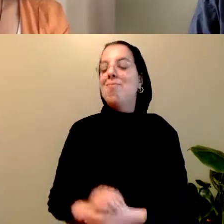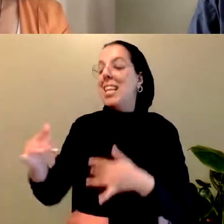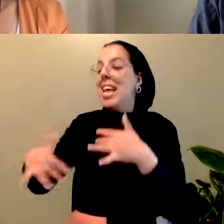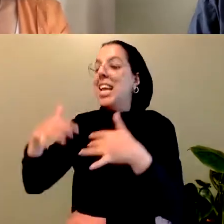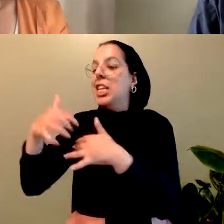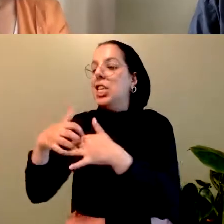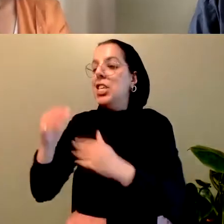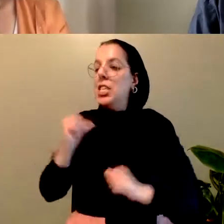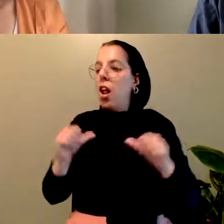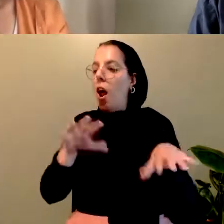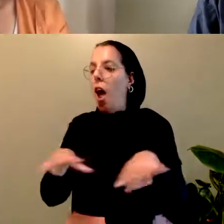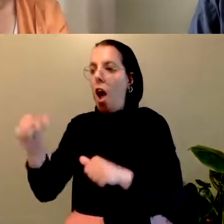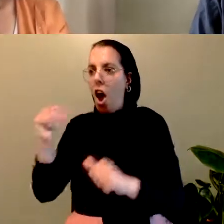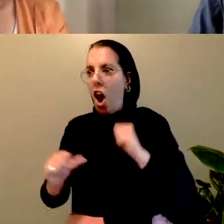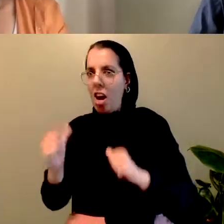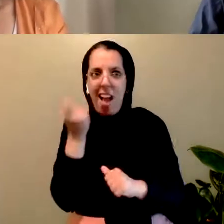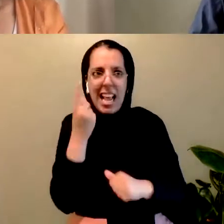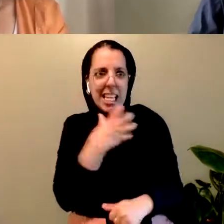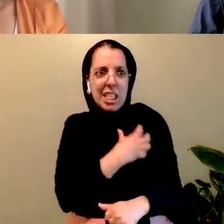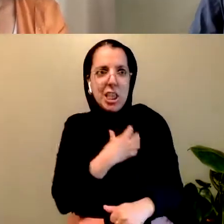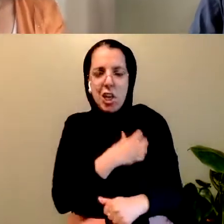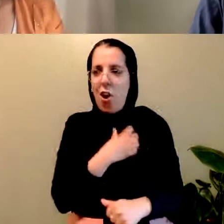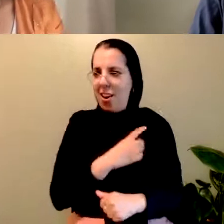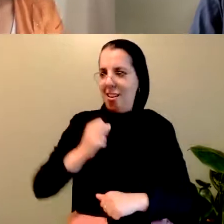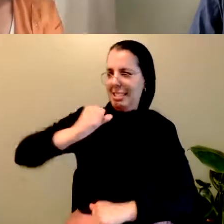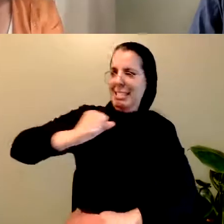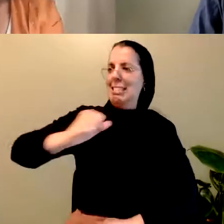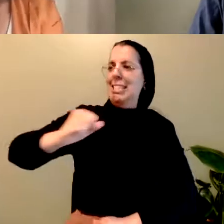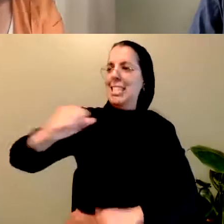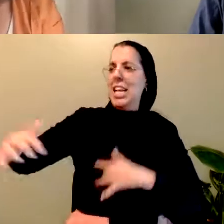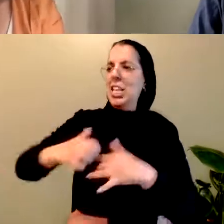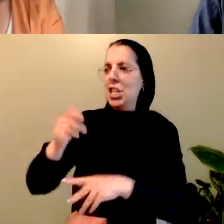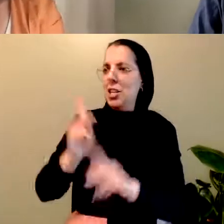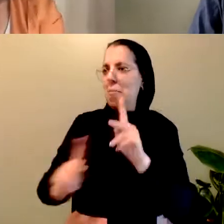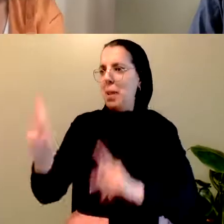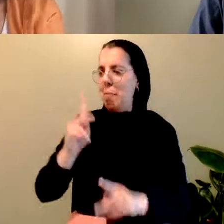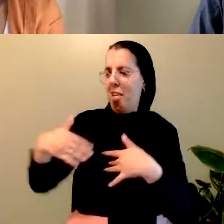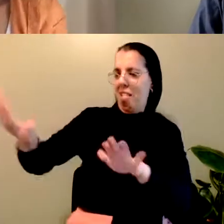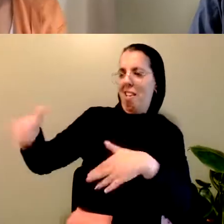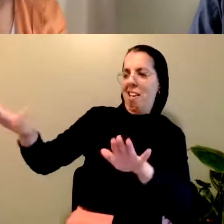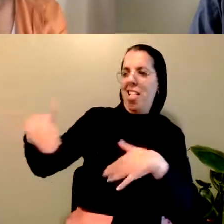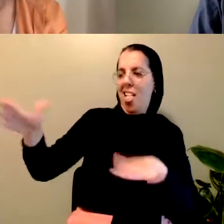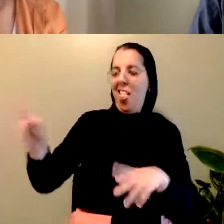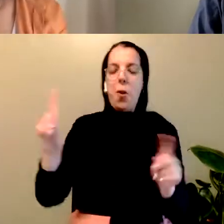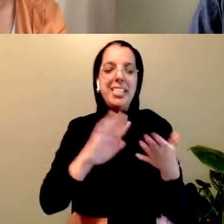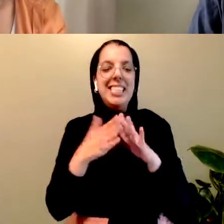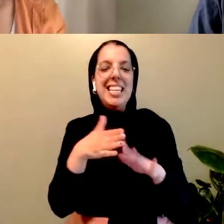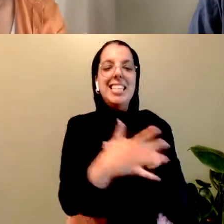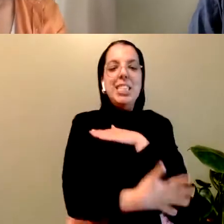traps all across this country. We are told by the political class that no other relationship is more important.